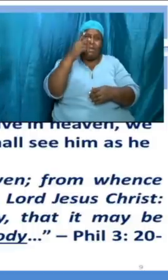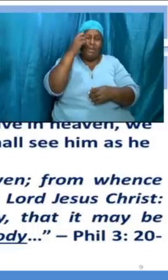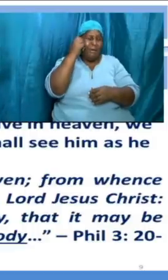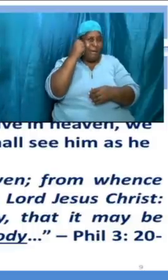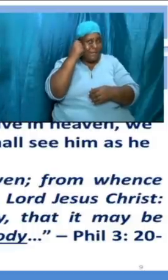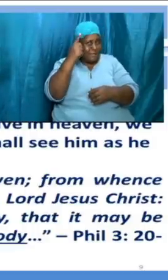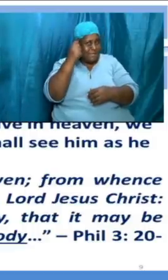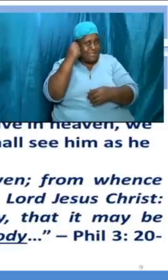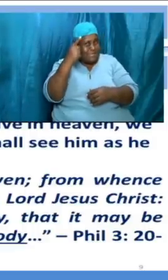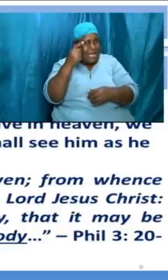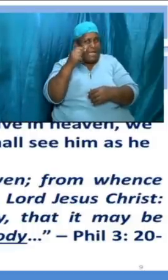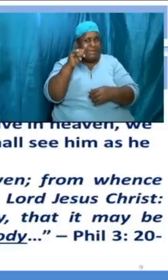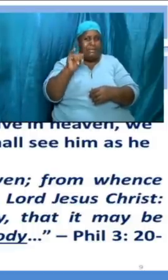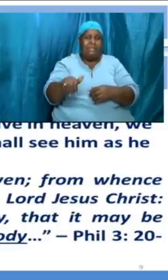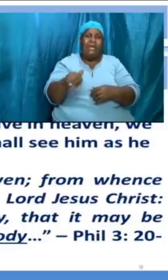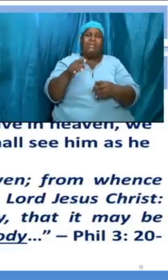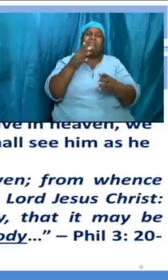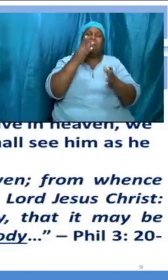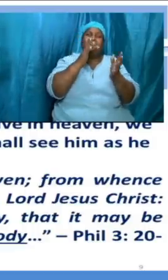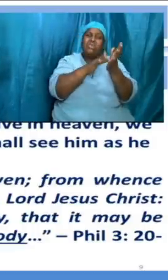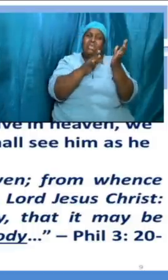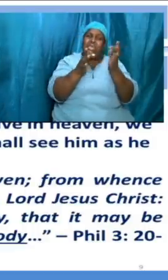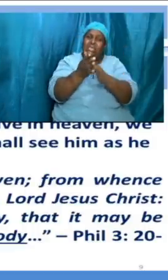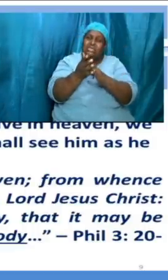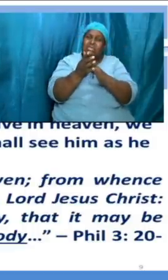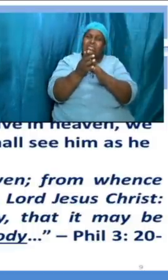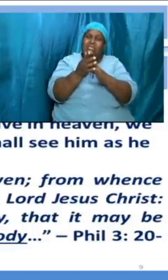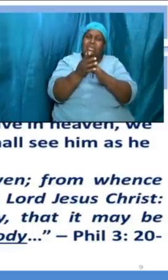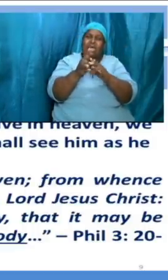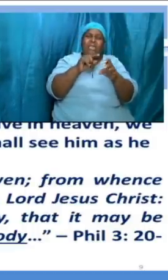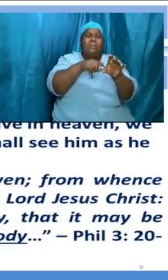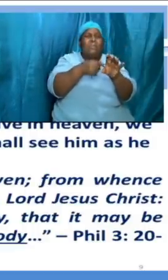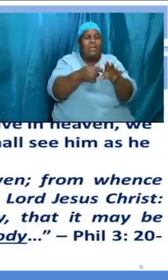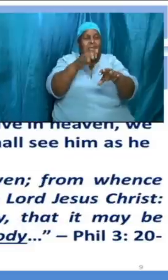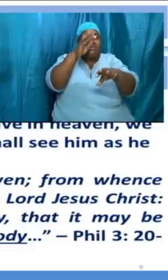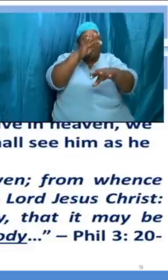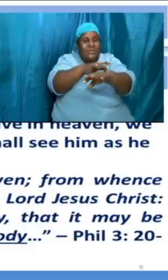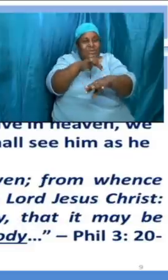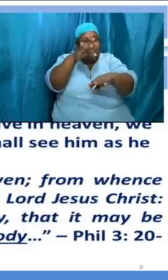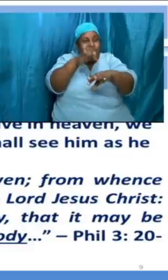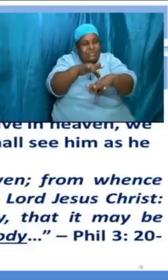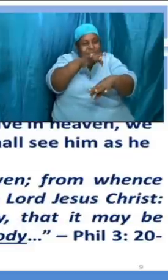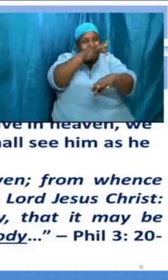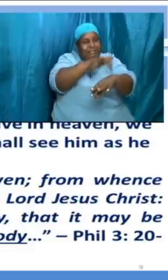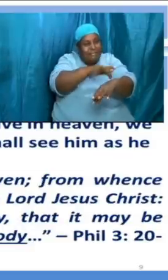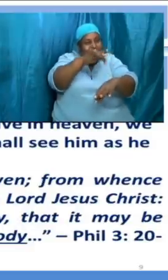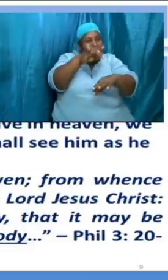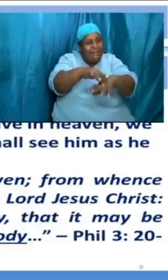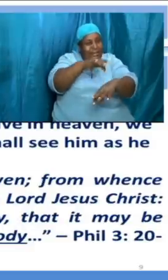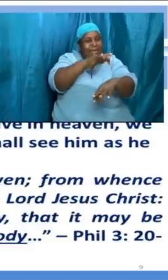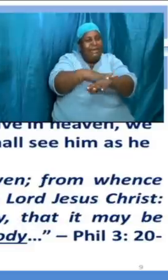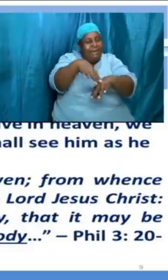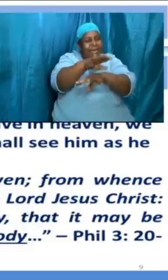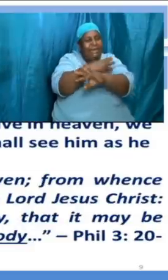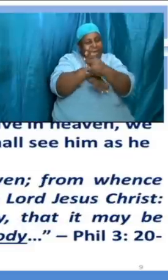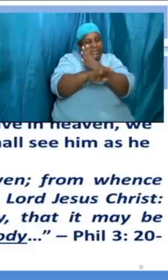it was he they then proceeded to touch his hands and his feet so that he was flesh